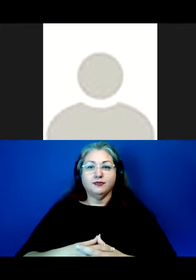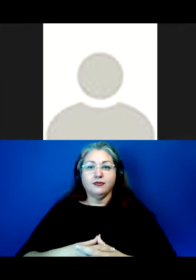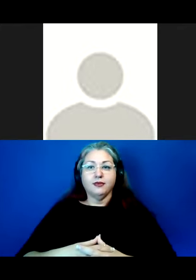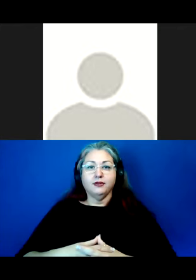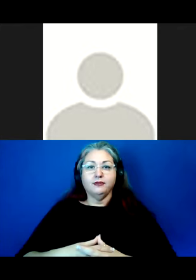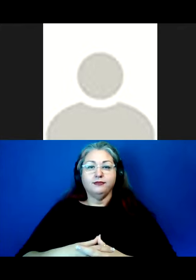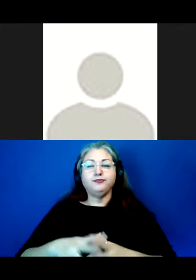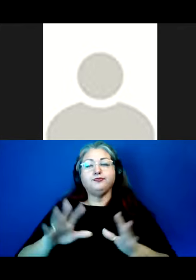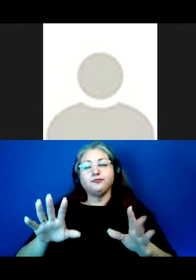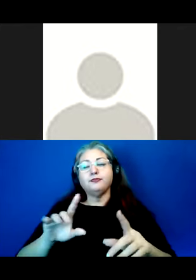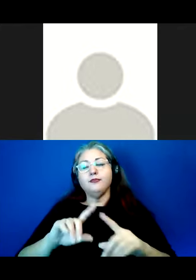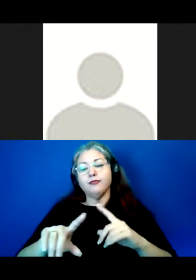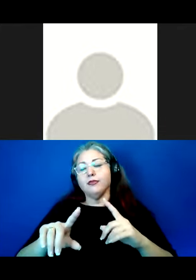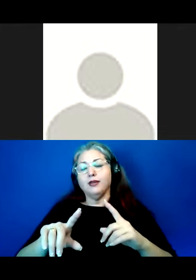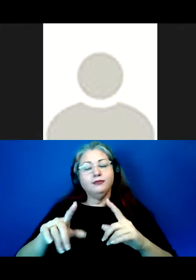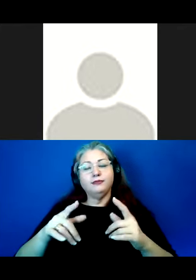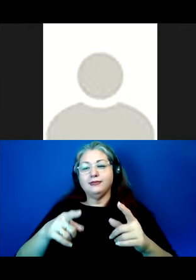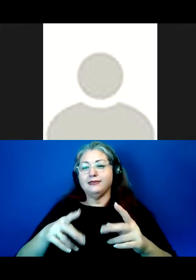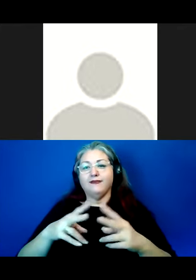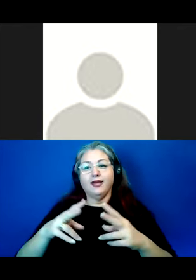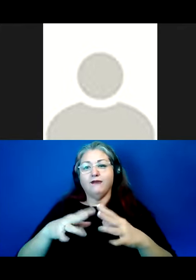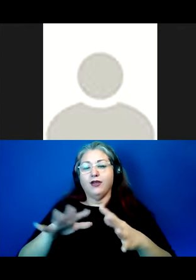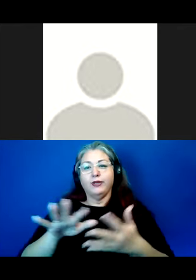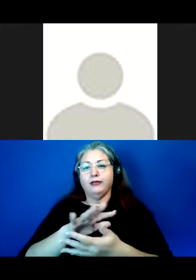But ultimately, these things are in fact very, very damaging.